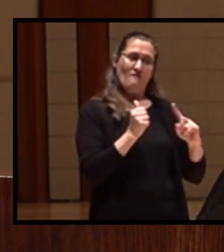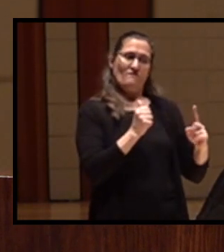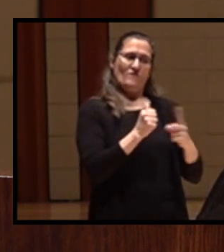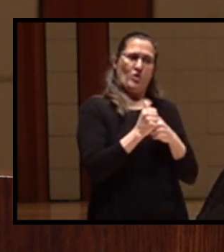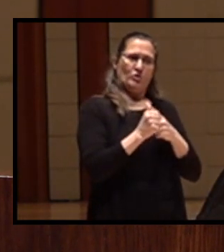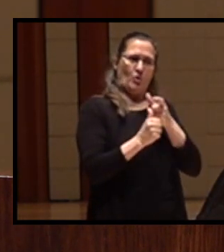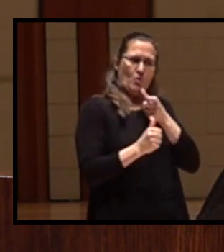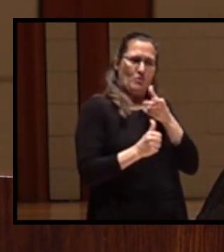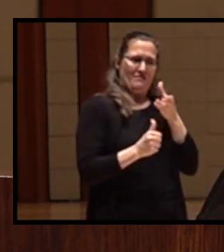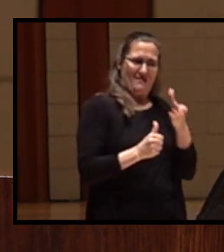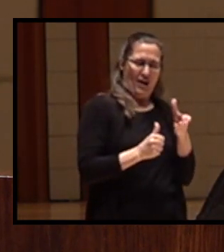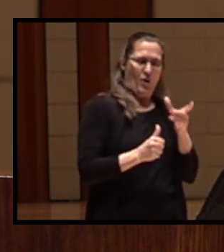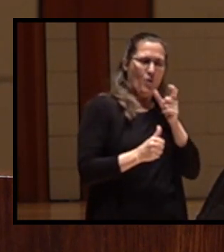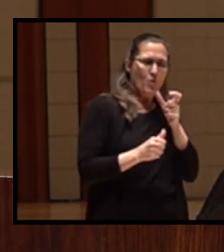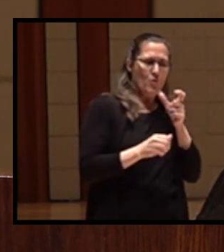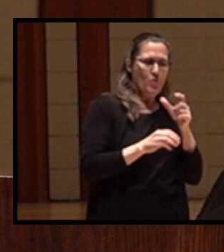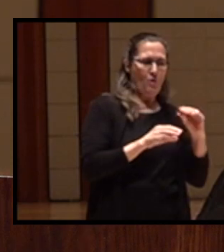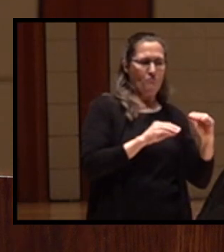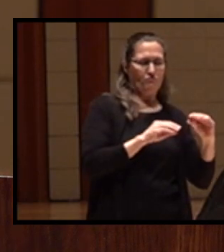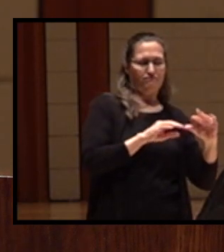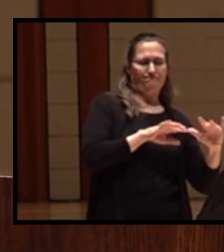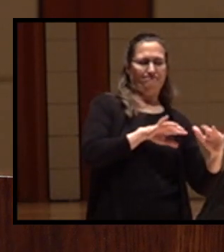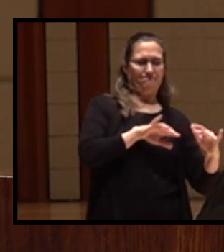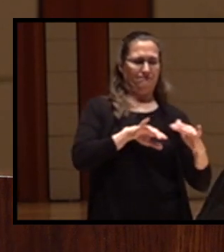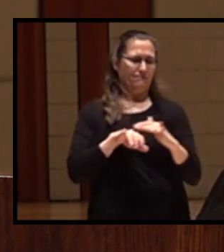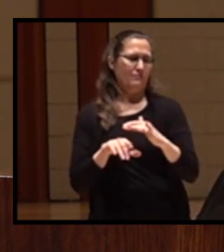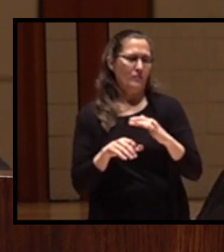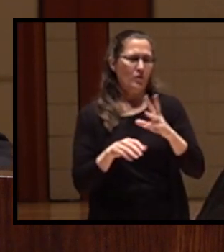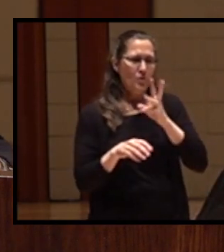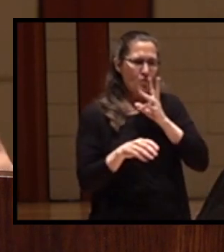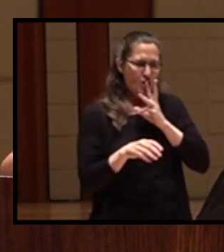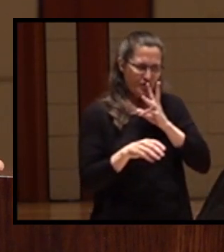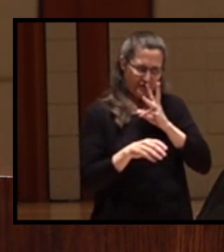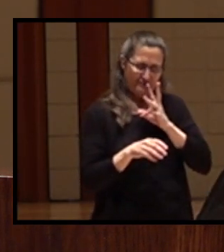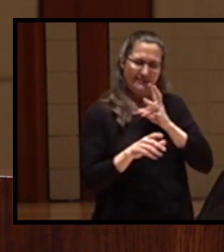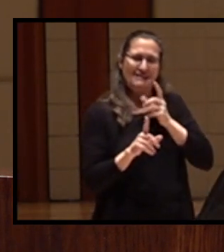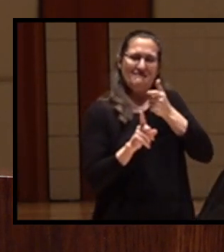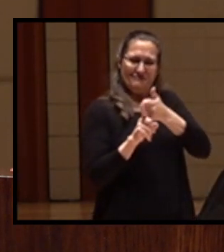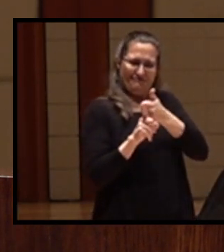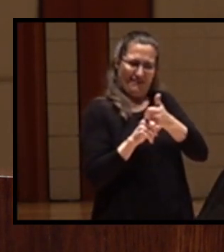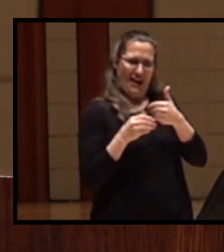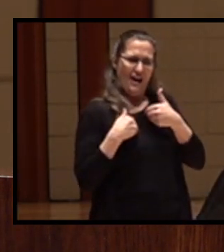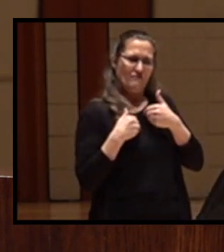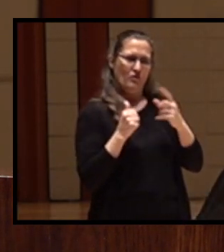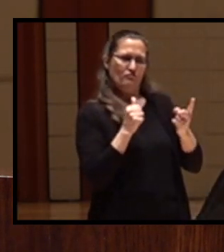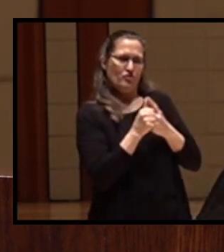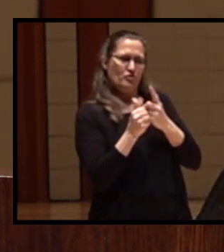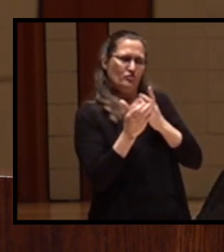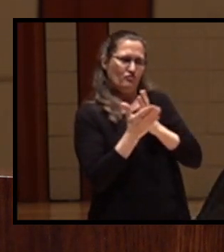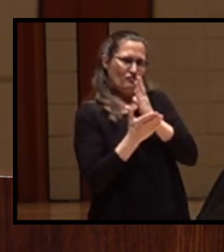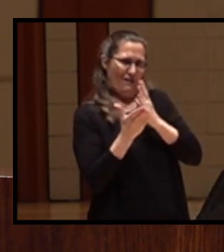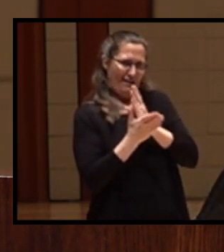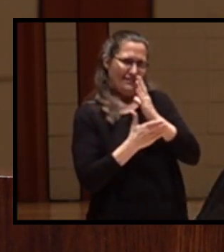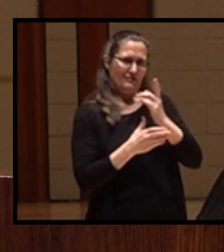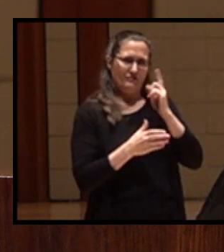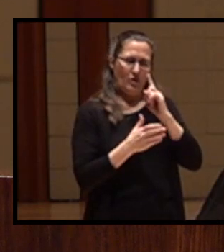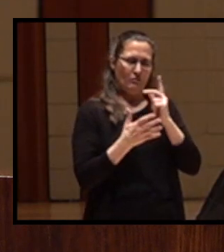meaning whoever diverted the water from a river had the first right in times of priorities.